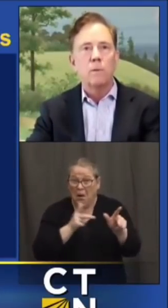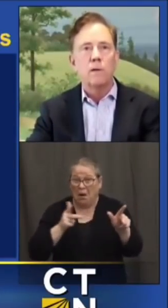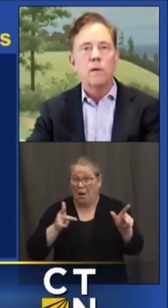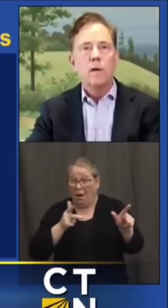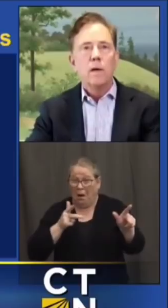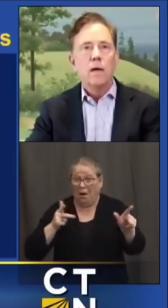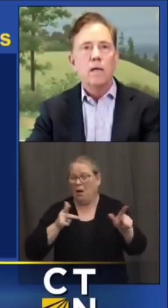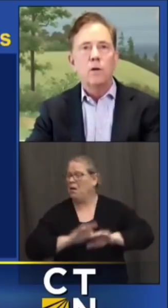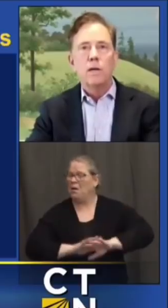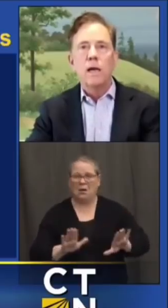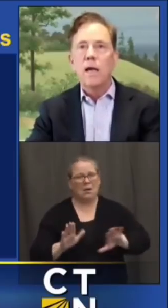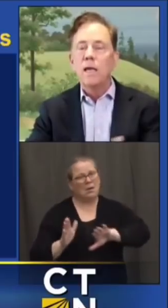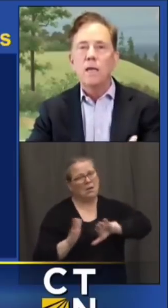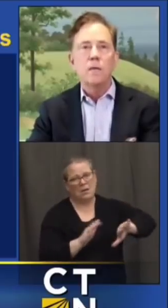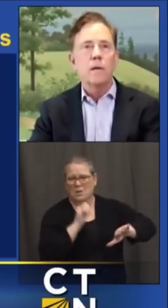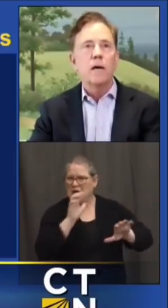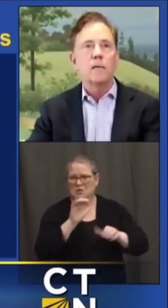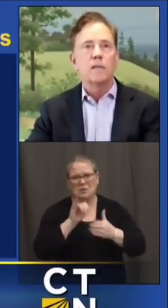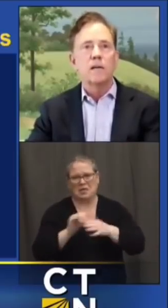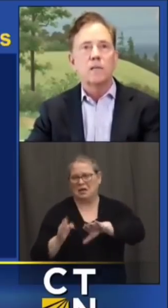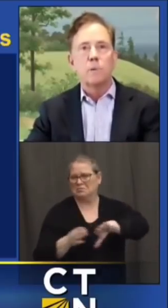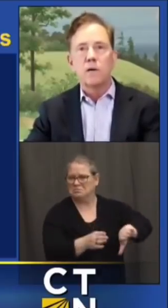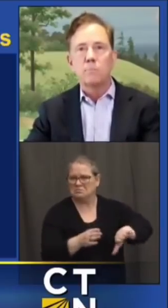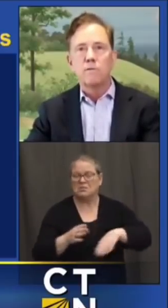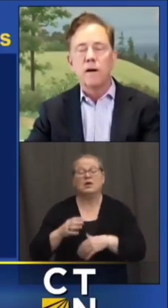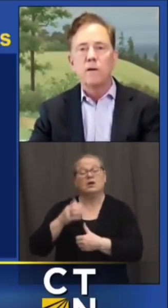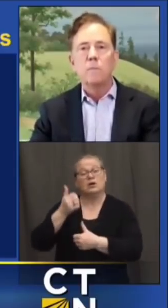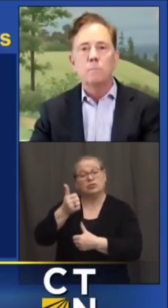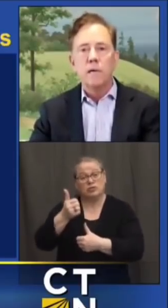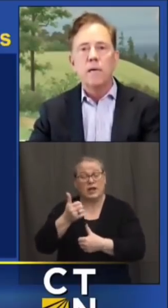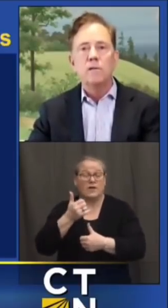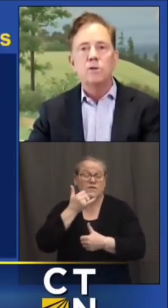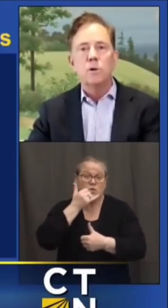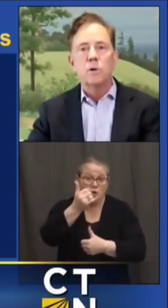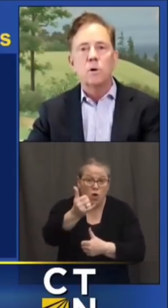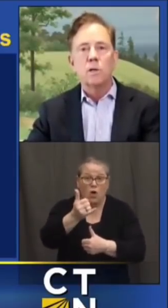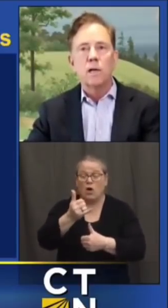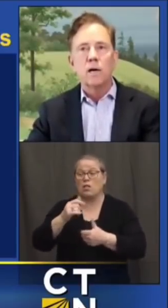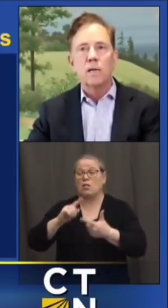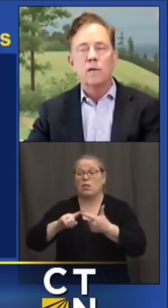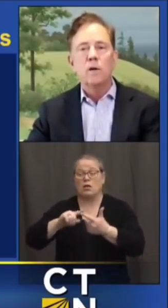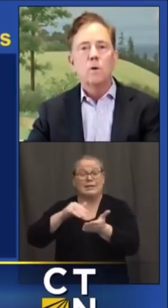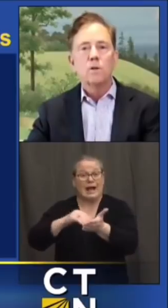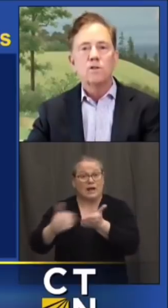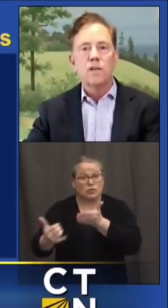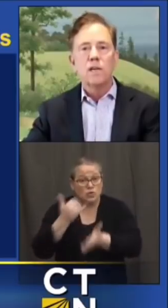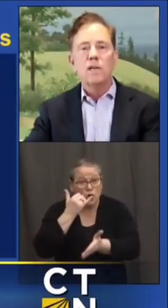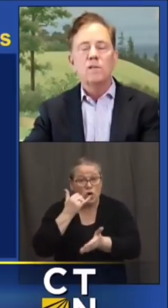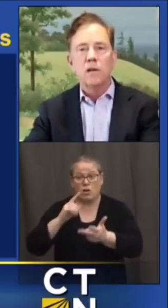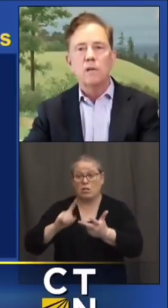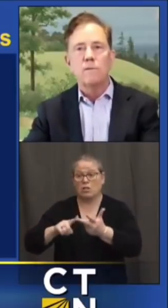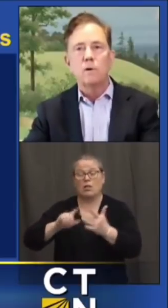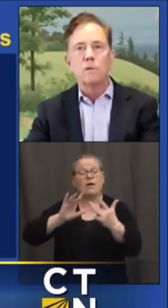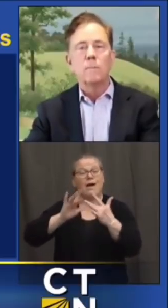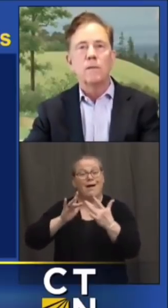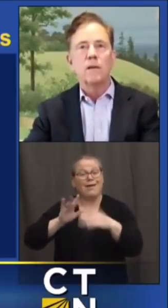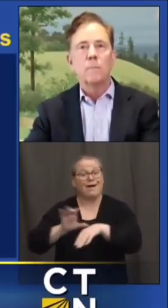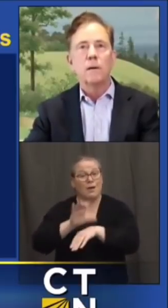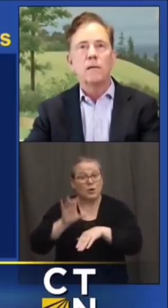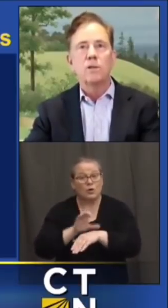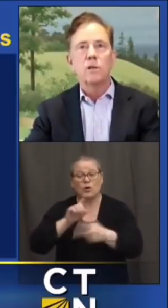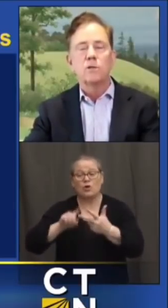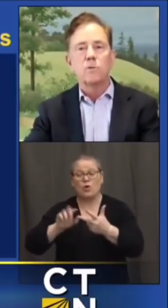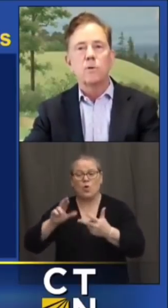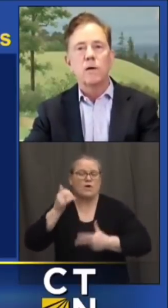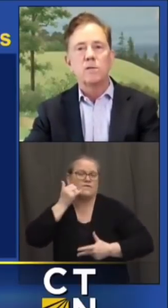appointment and you can a either be contacted by your provider b do it online or c telephone let me tell you